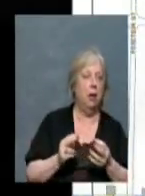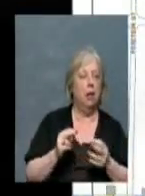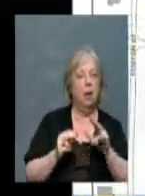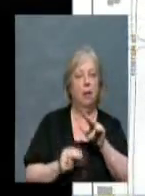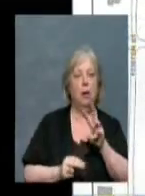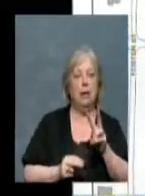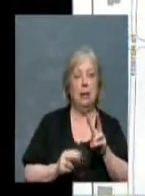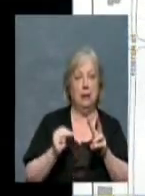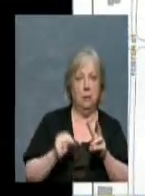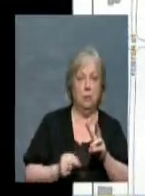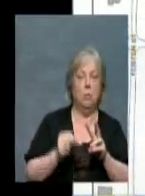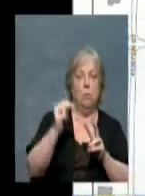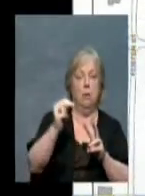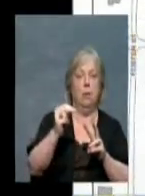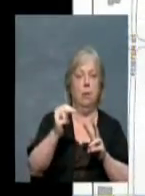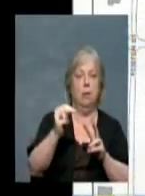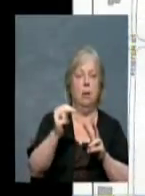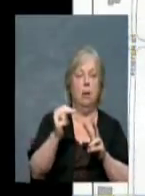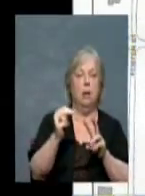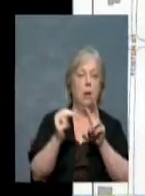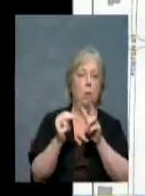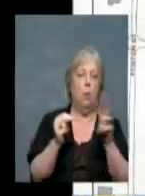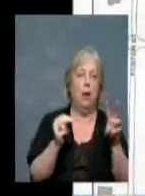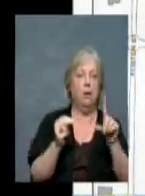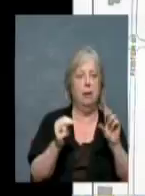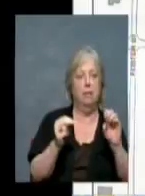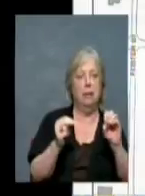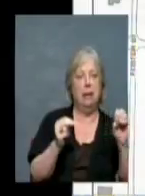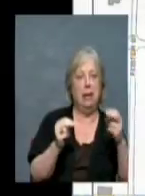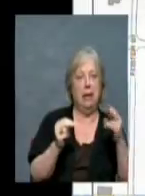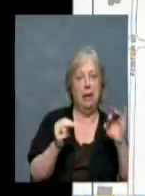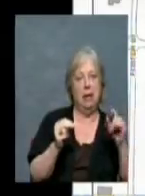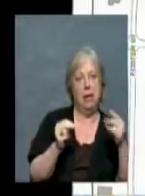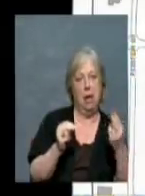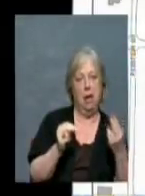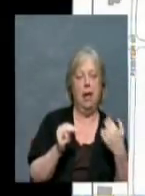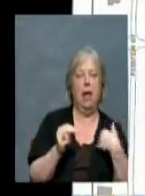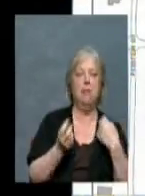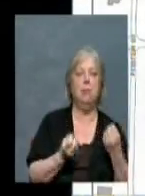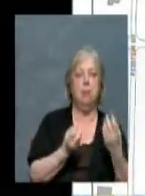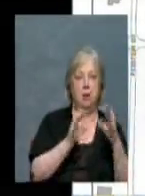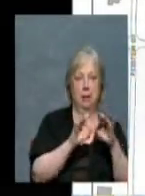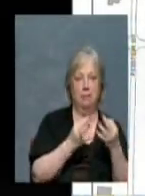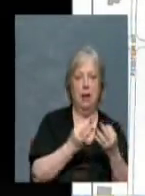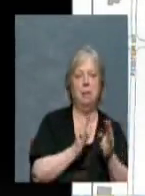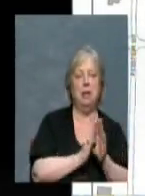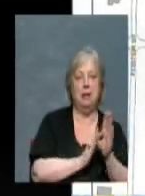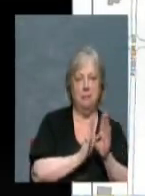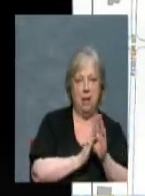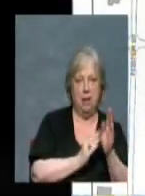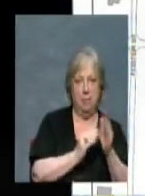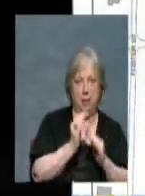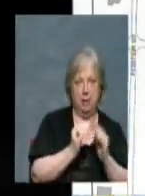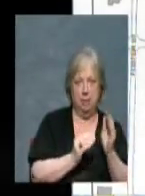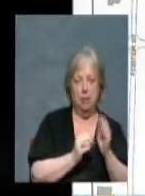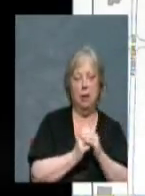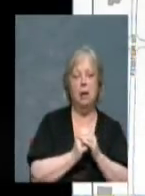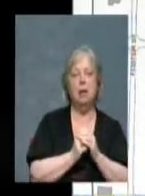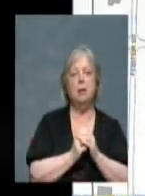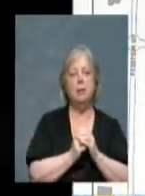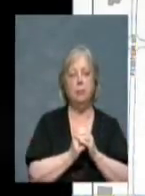36, west of Lehigh Drive, there's a multifamily development. And then also